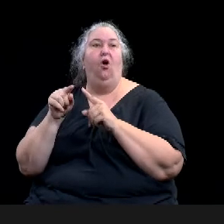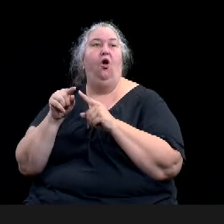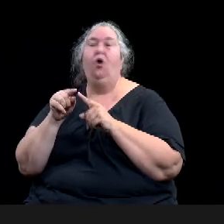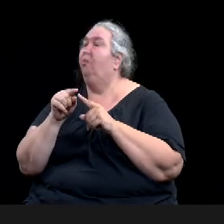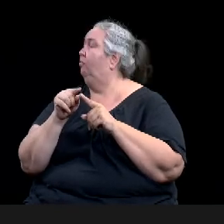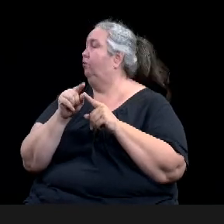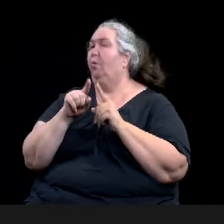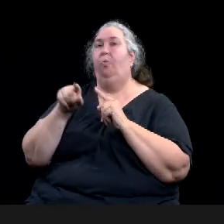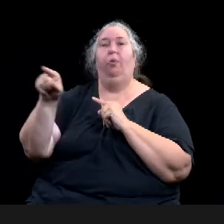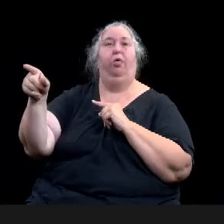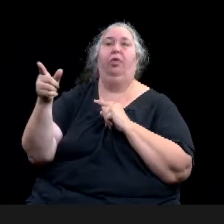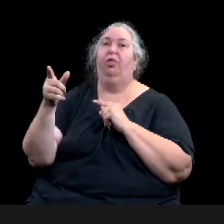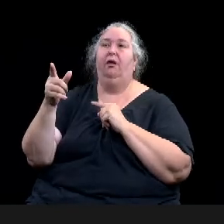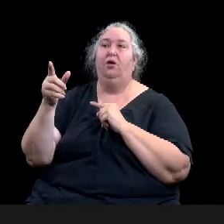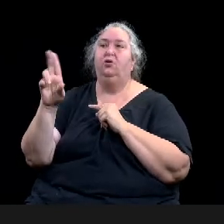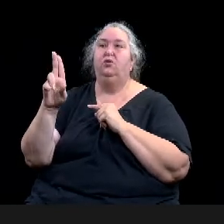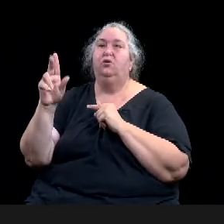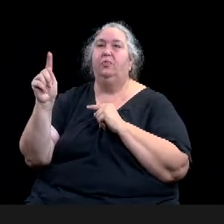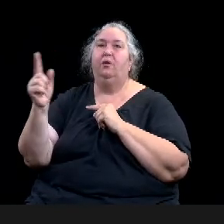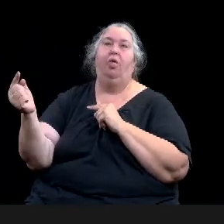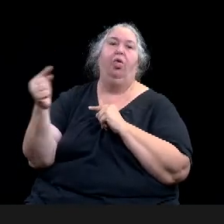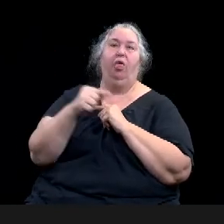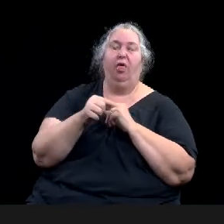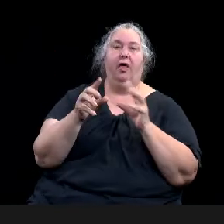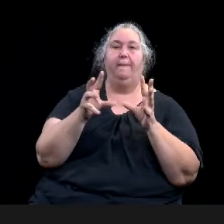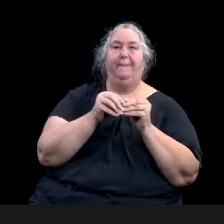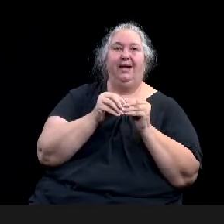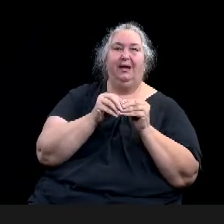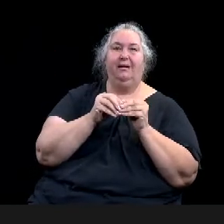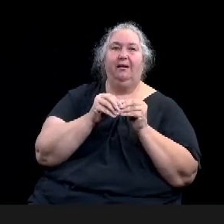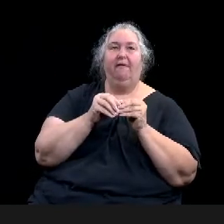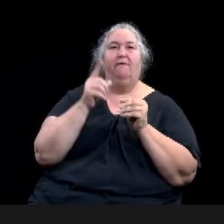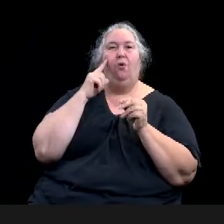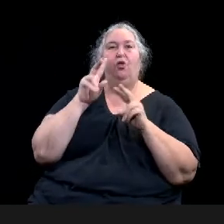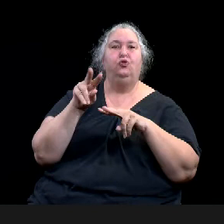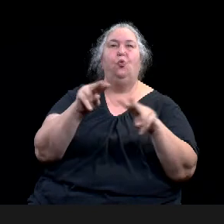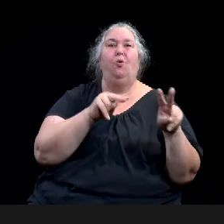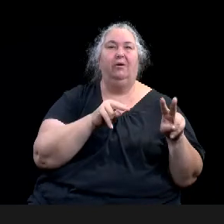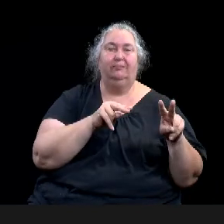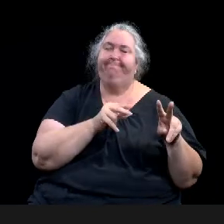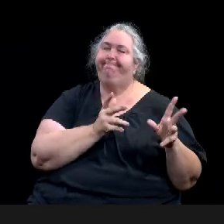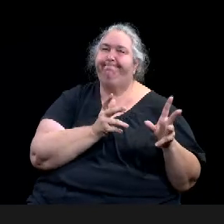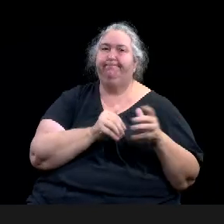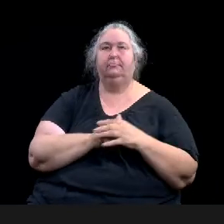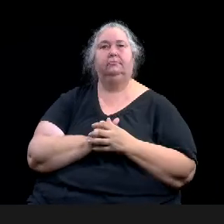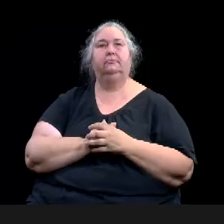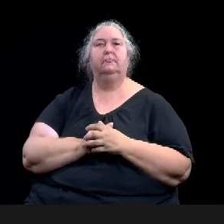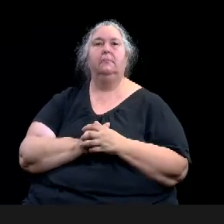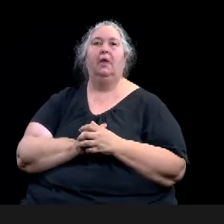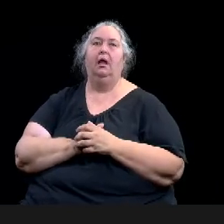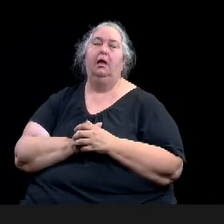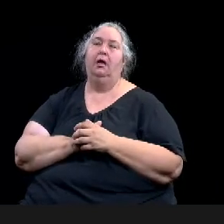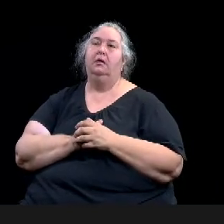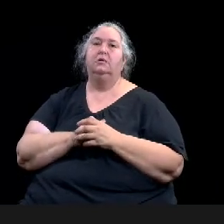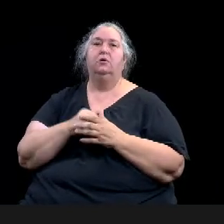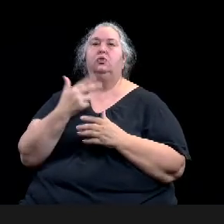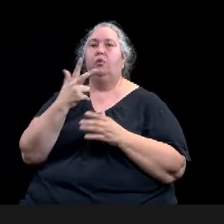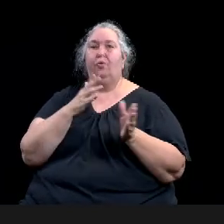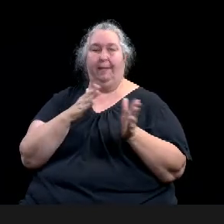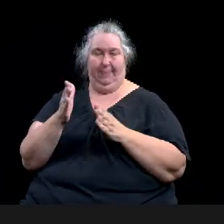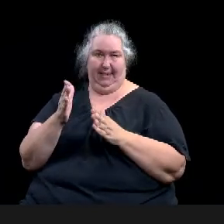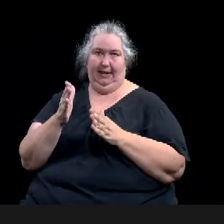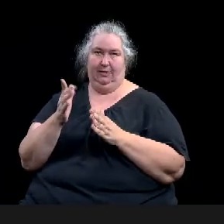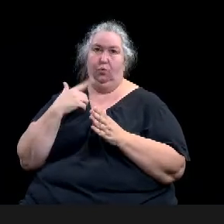Um, there are three plans we're presenting today and that are in the, in the decks that you'll see, receive as hard copies.